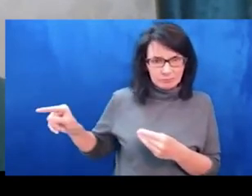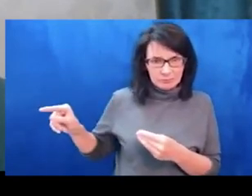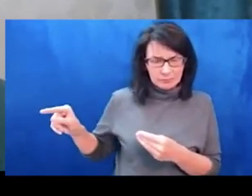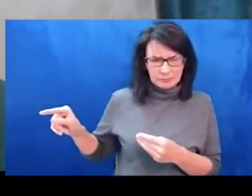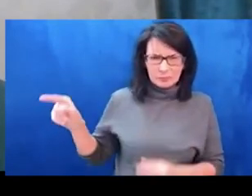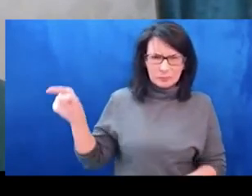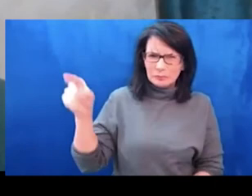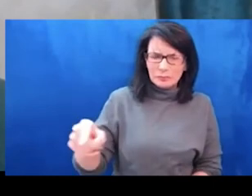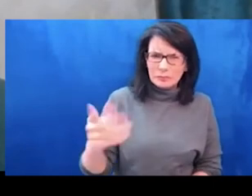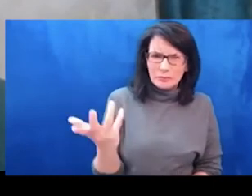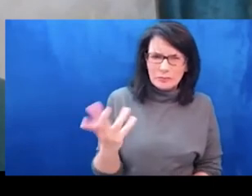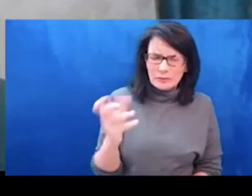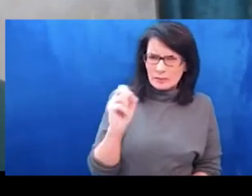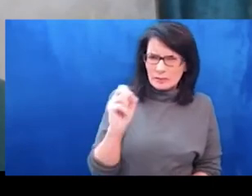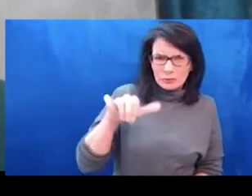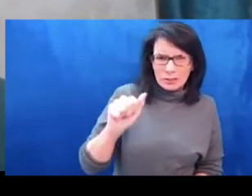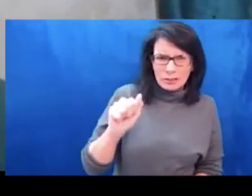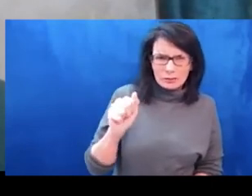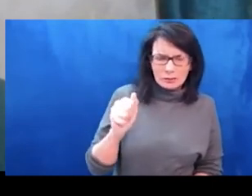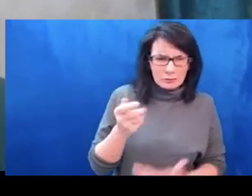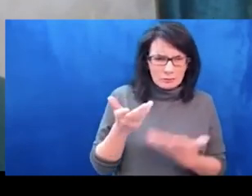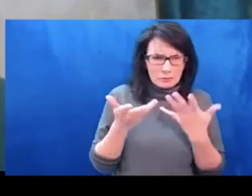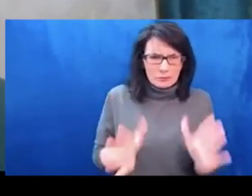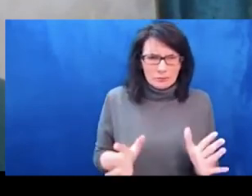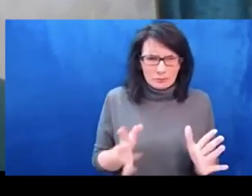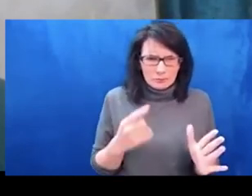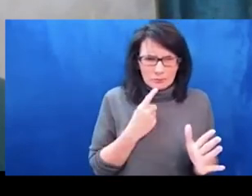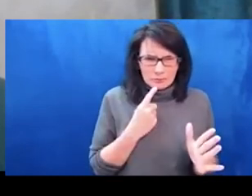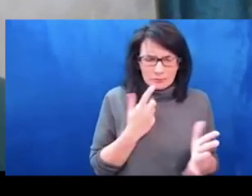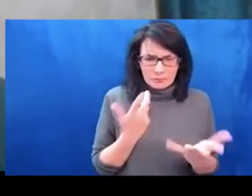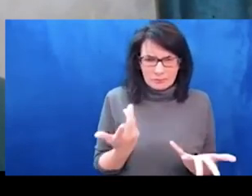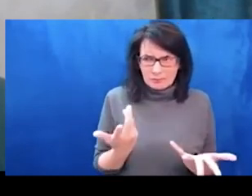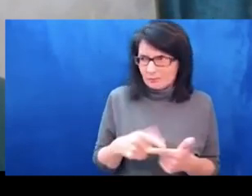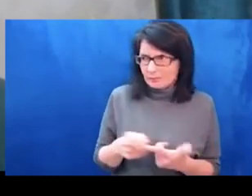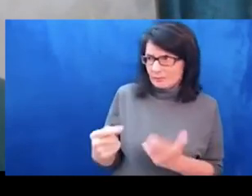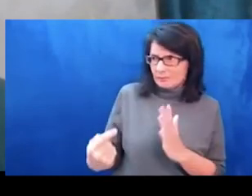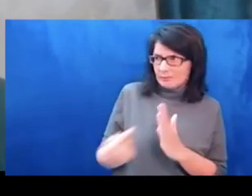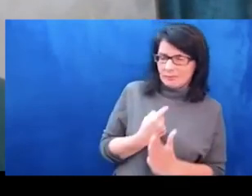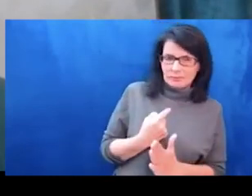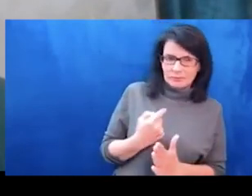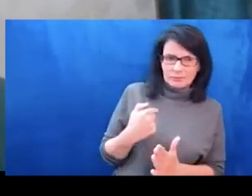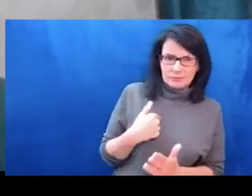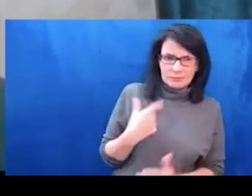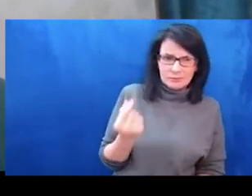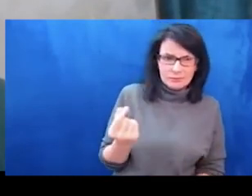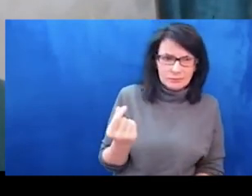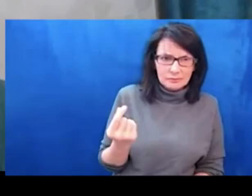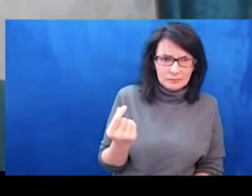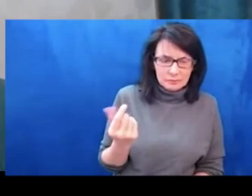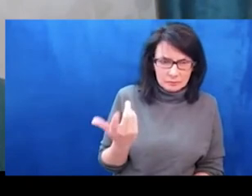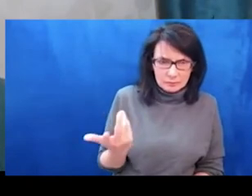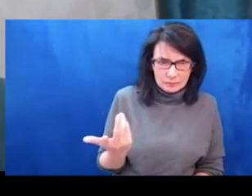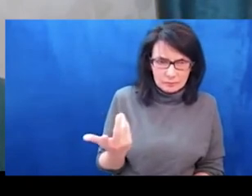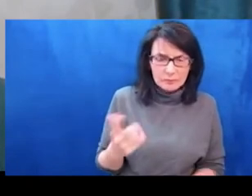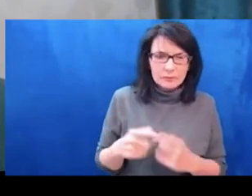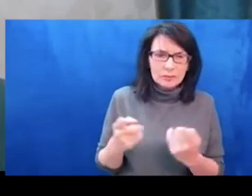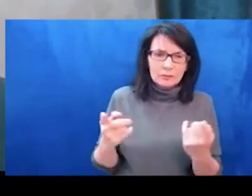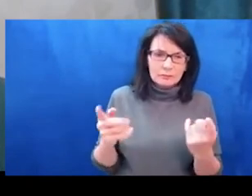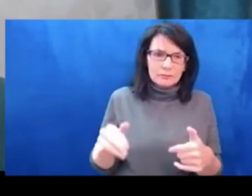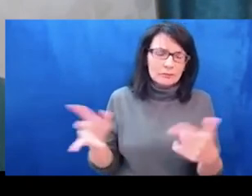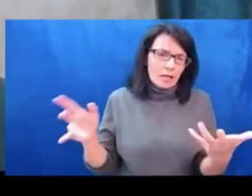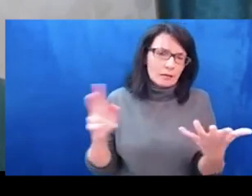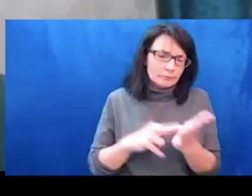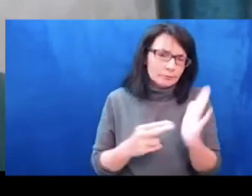In Syria, they were fighting terrorists, while in Ukraine, they are liberating the country from the new Nazis and the ultra right